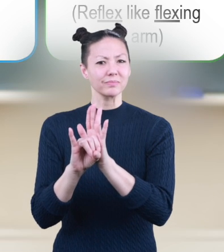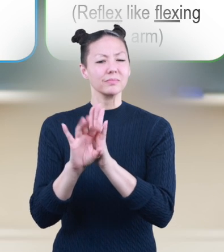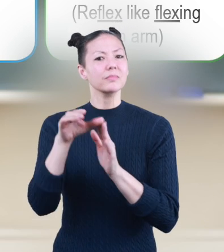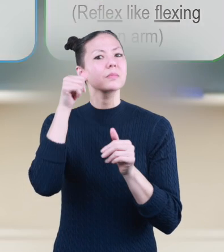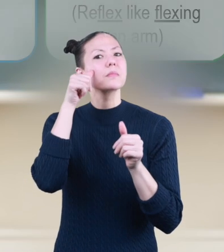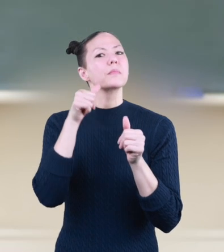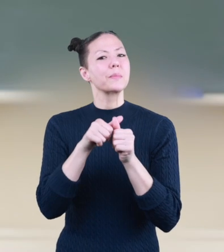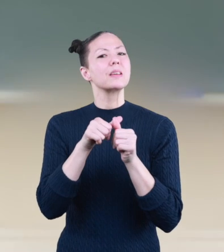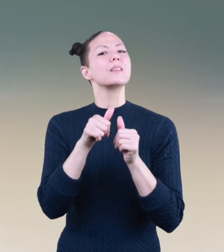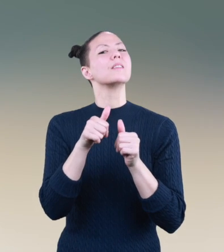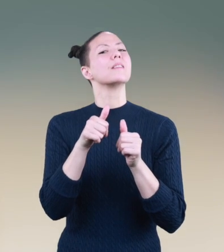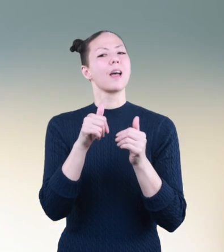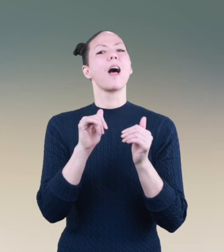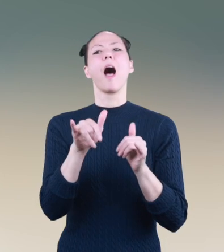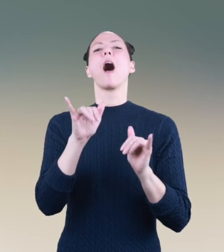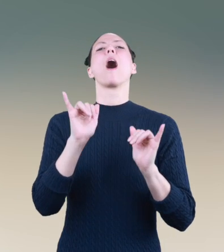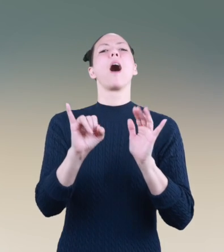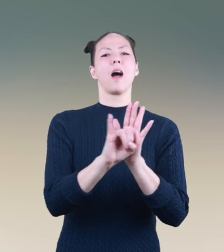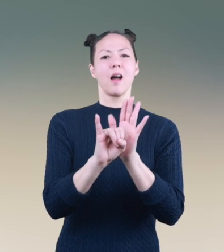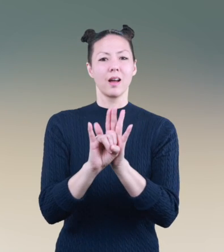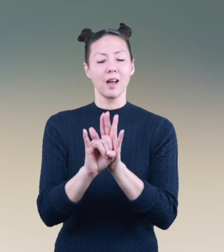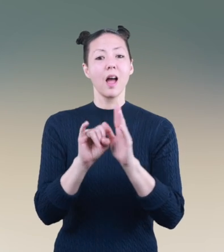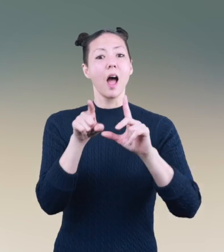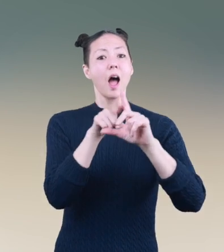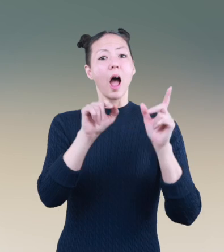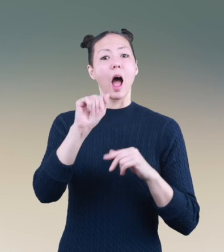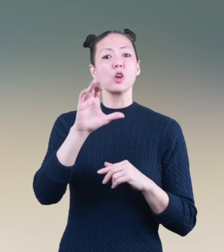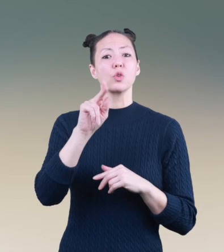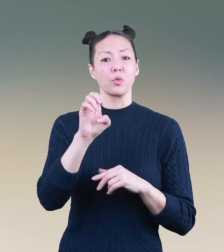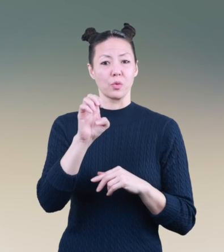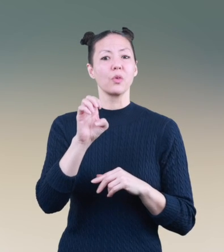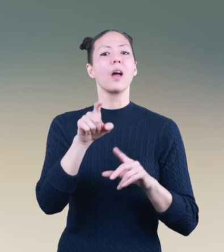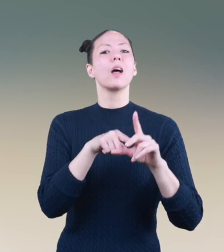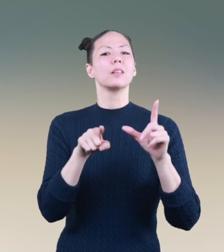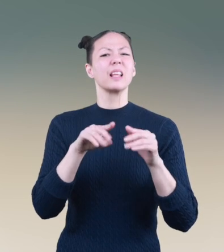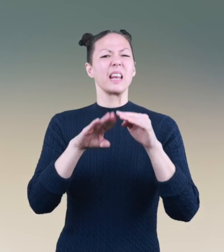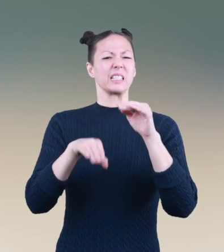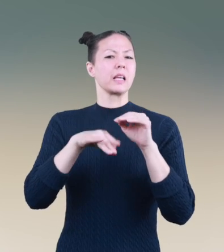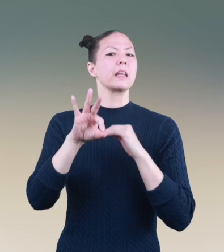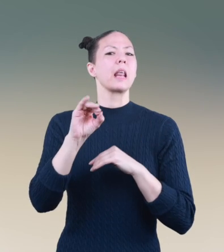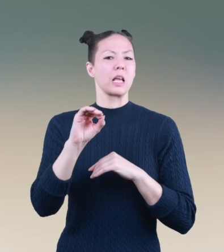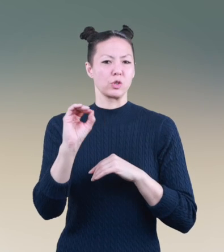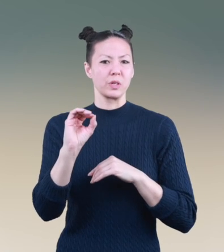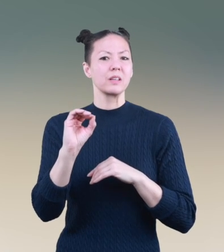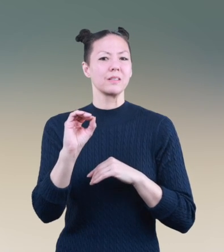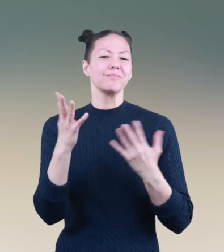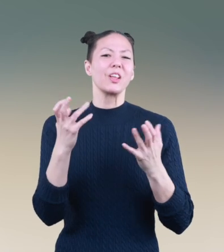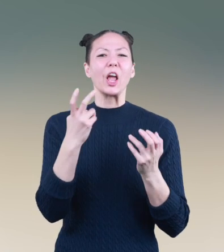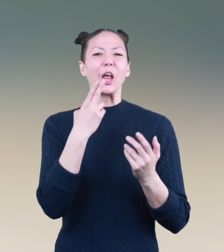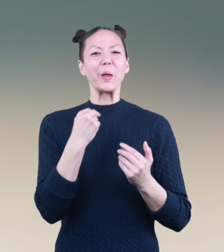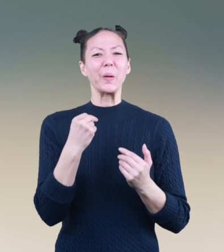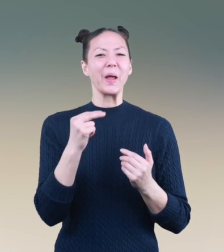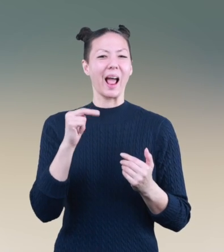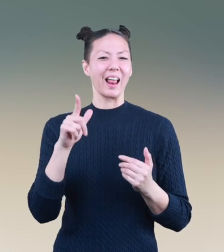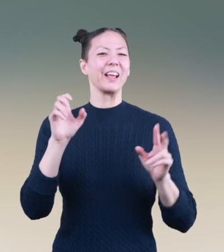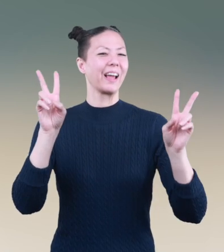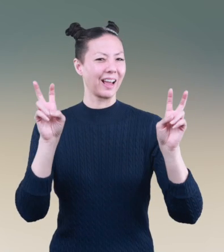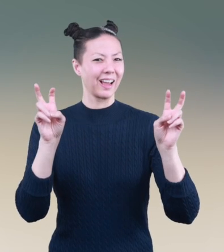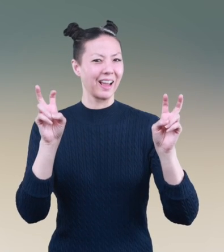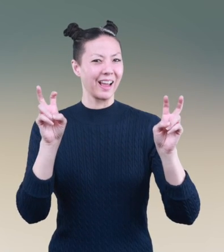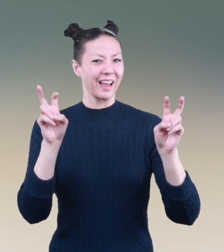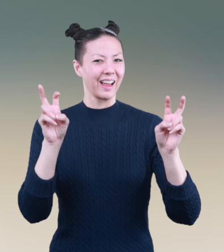This is how to remember them. An acute angle is less than 90 degrees. And that's acute angle.